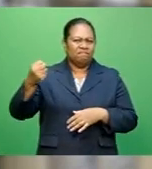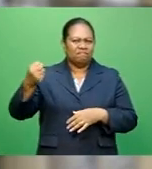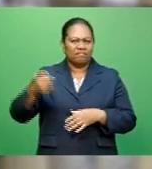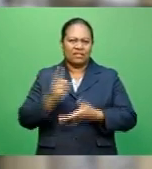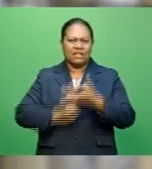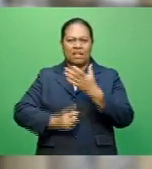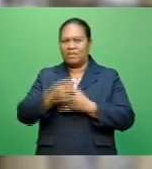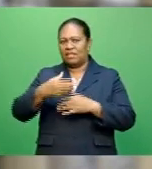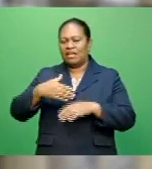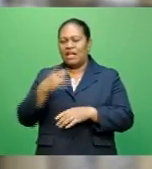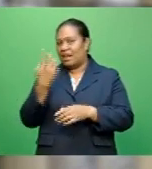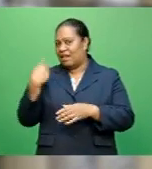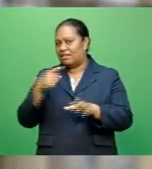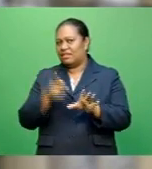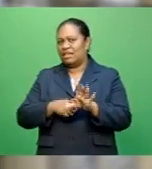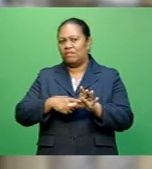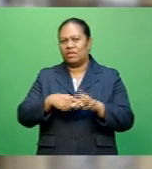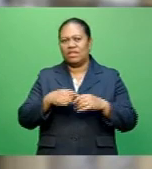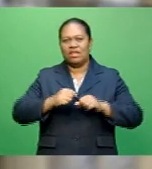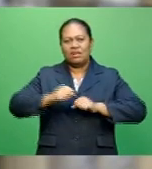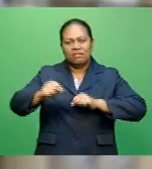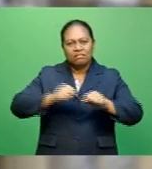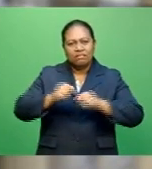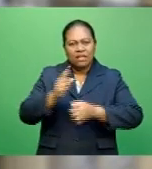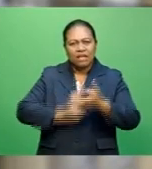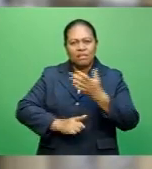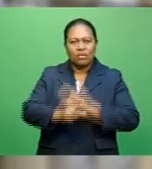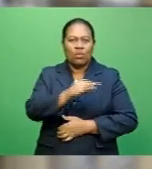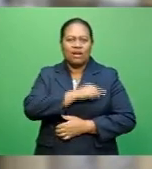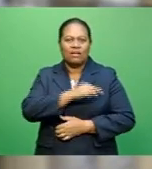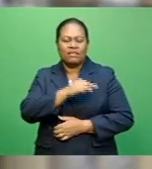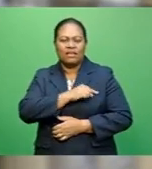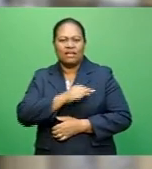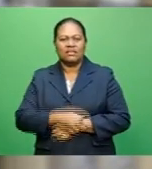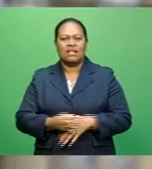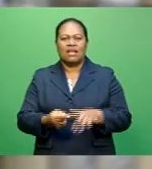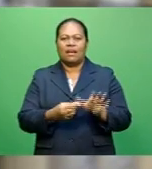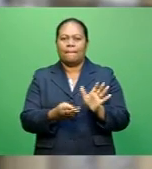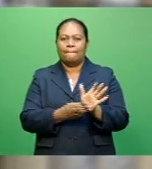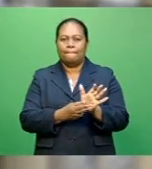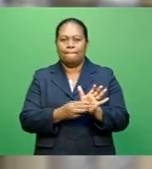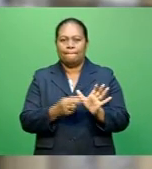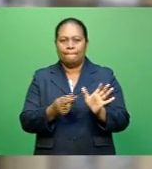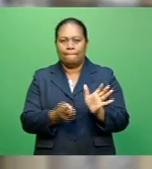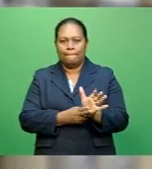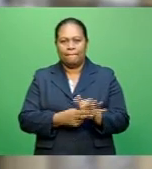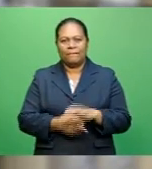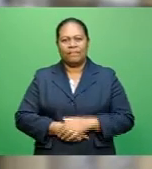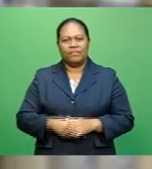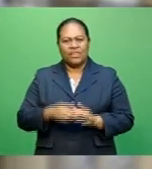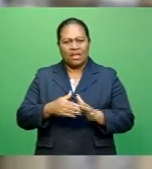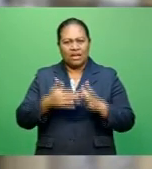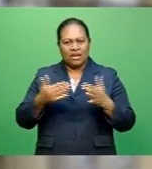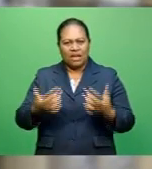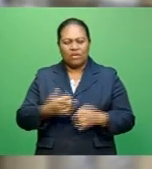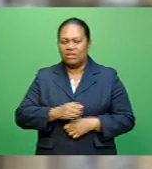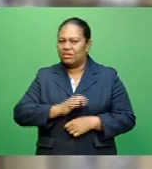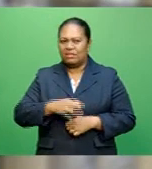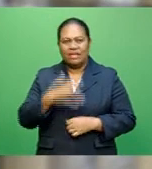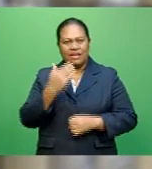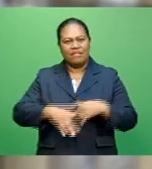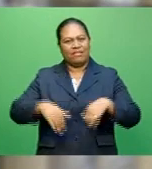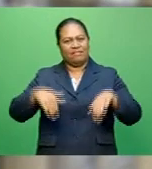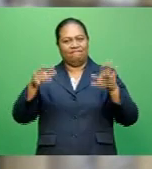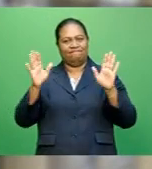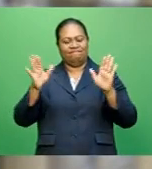last year at the Asia Oceania Tokyo boxing qualification event in Amman, Jordan. But he's not throwing in the towel yet. As Vinina